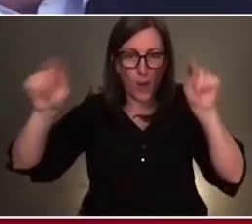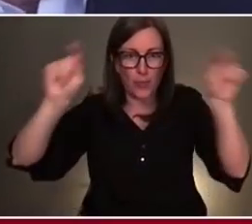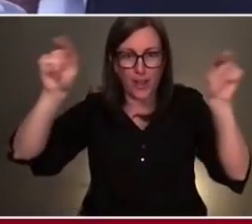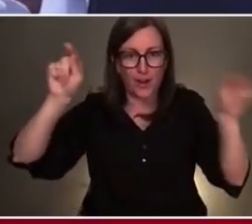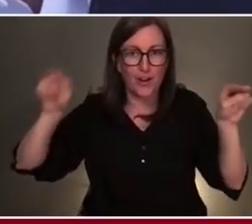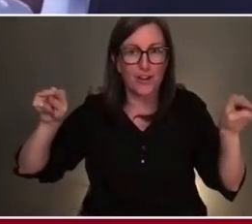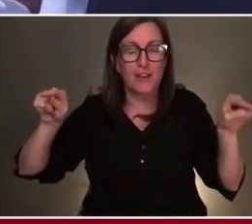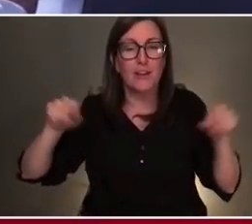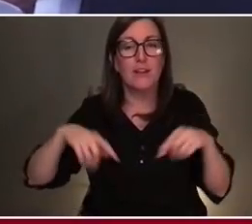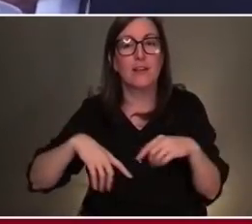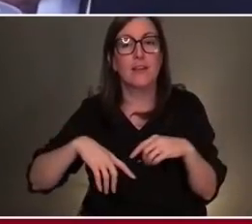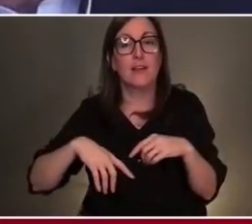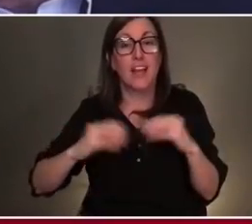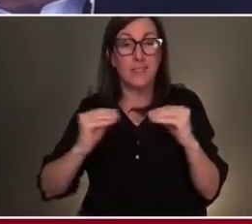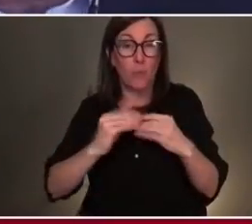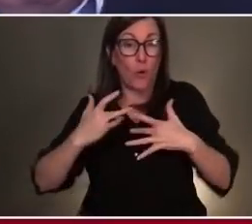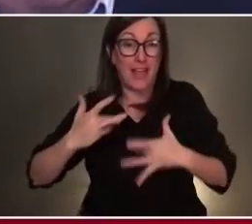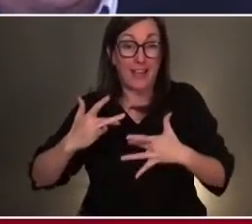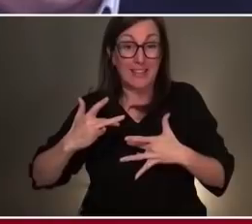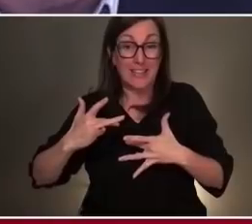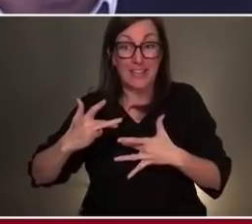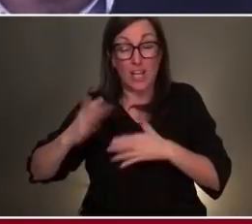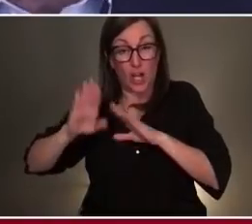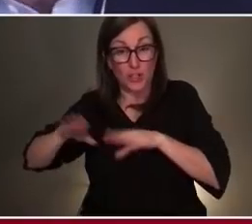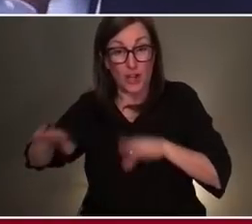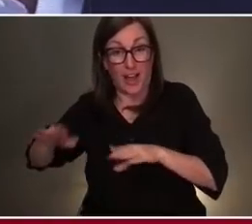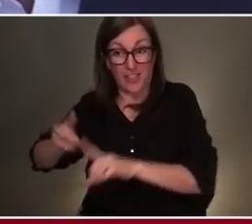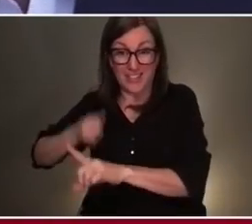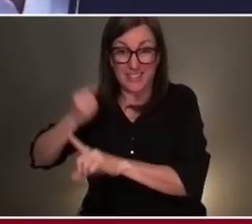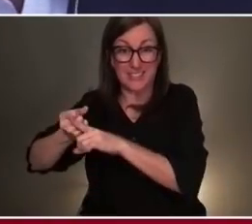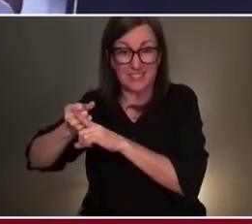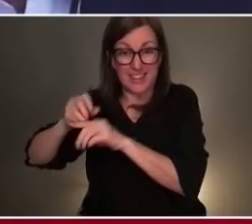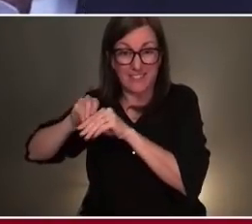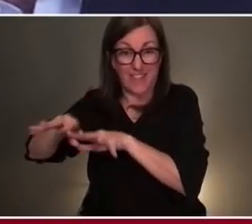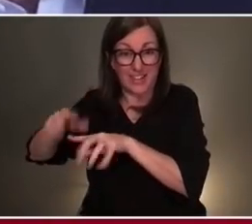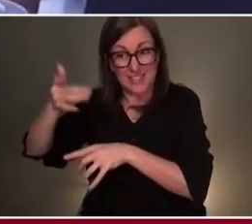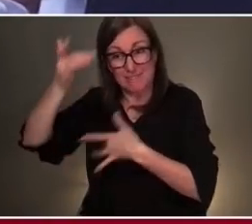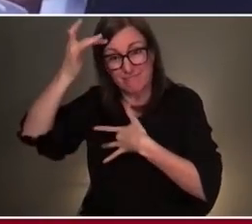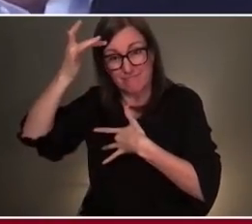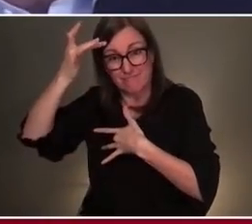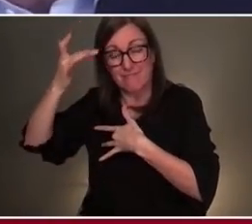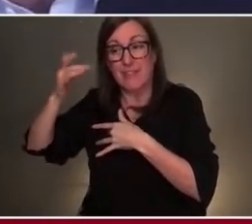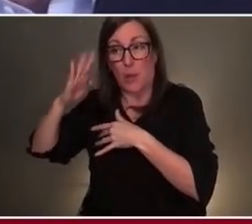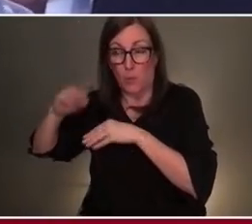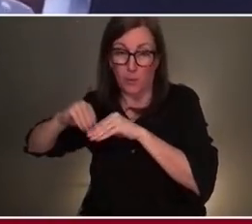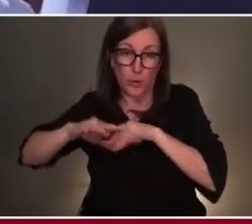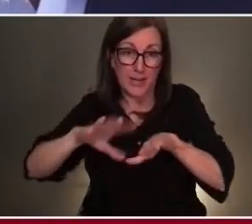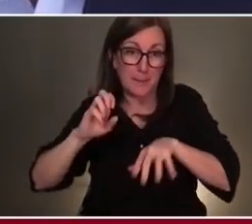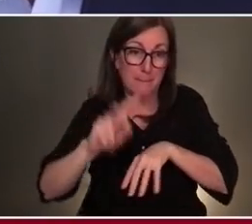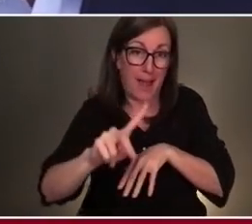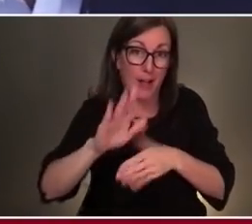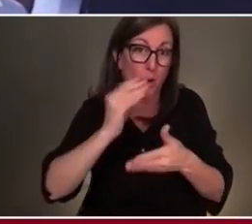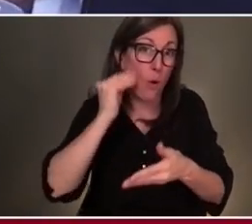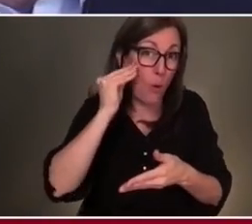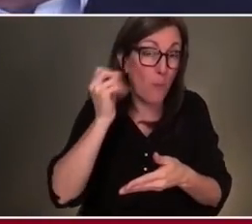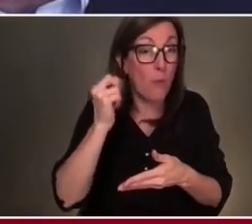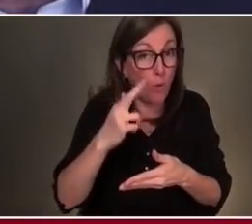that an infected child will bring the virus to school or the infected child will bring it back home or into the daycare. And so we want to limit